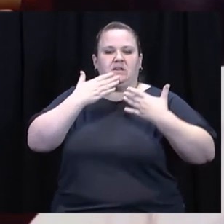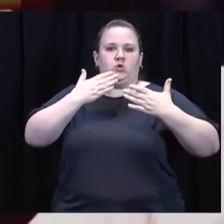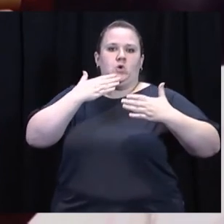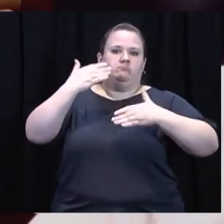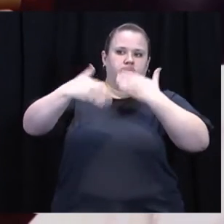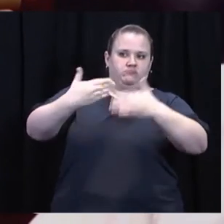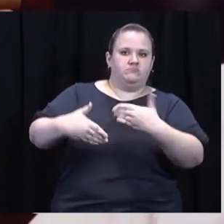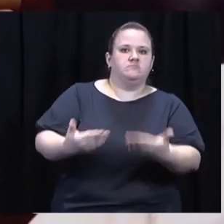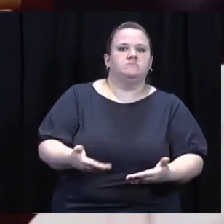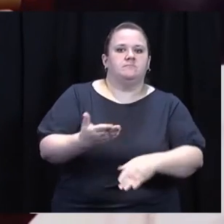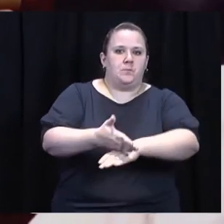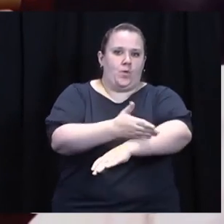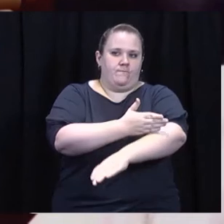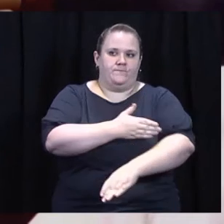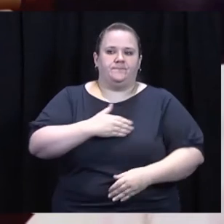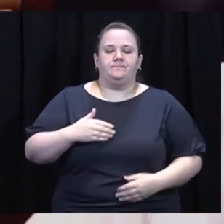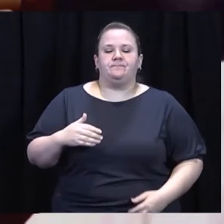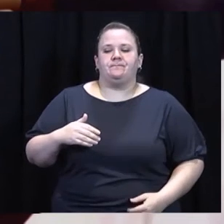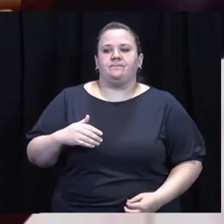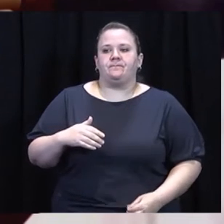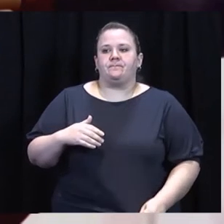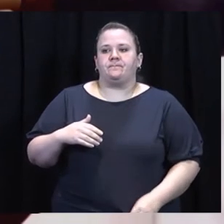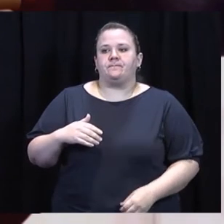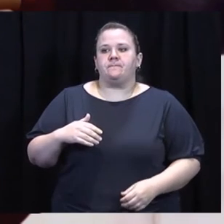be productive in the stores.